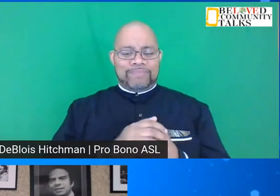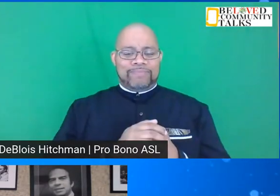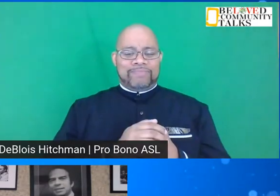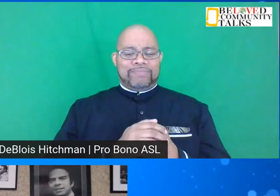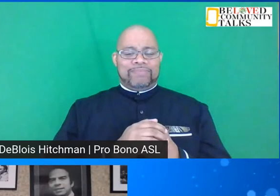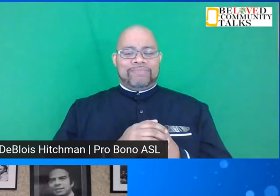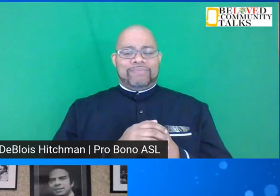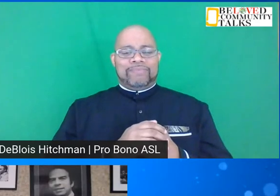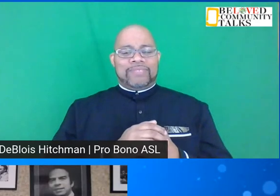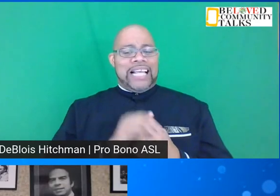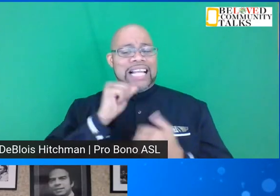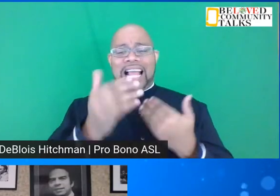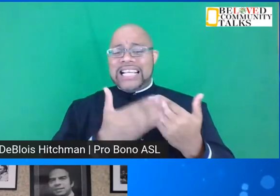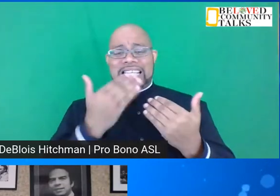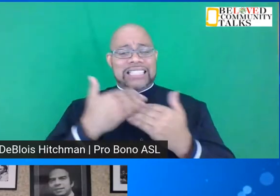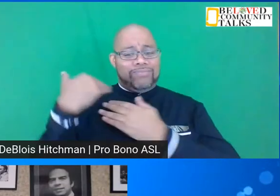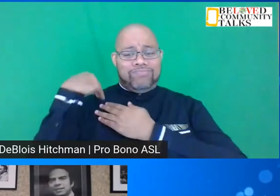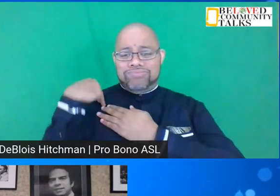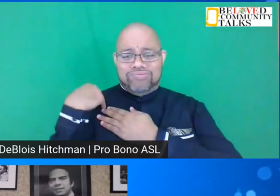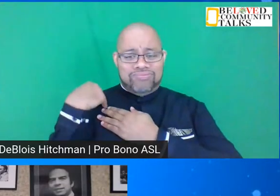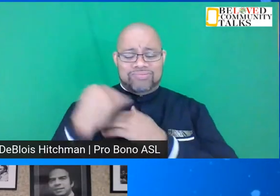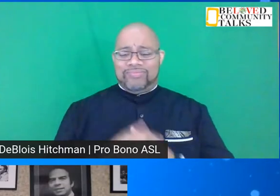It is not an easy burden.